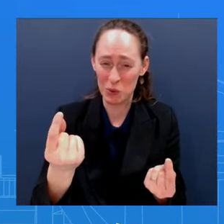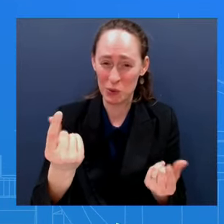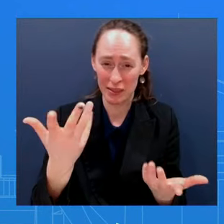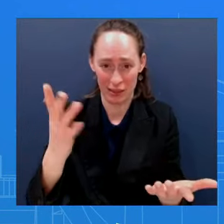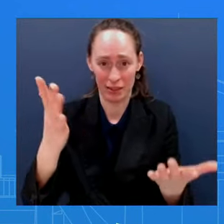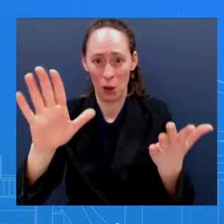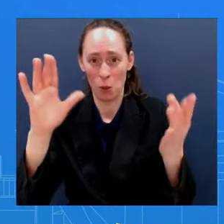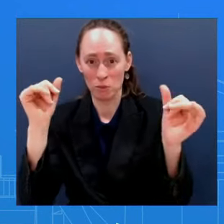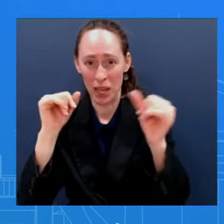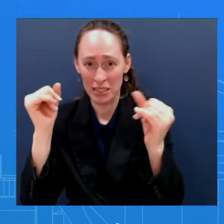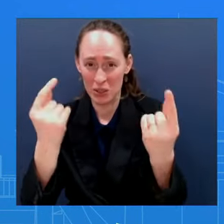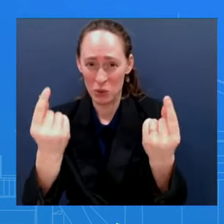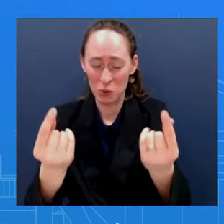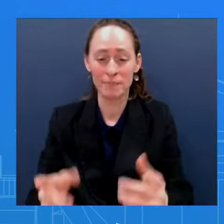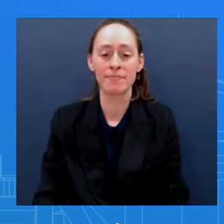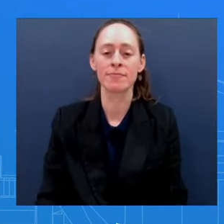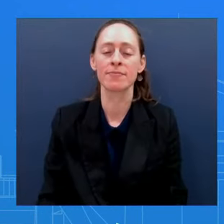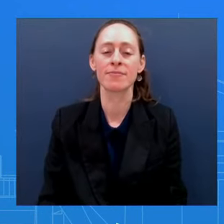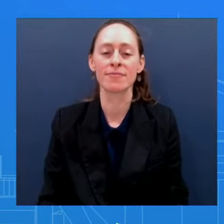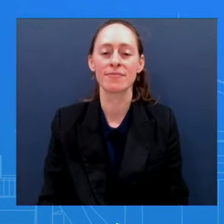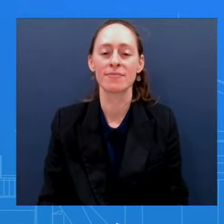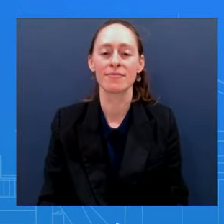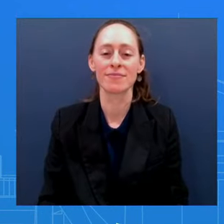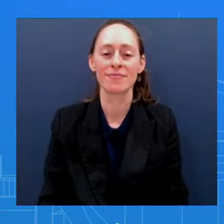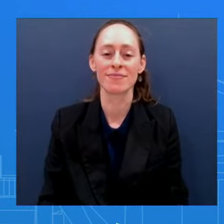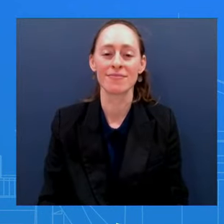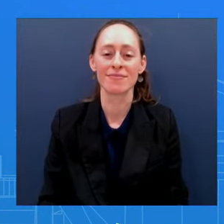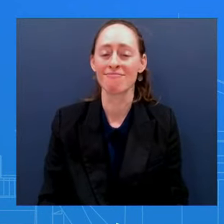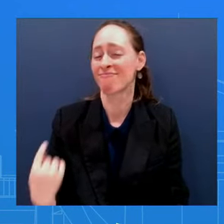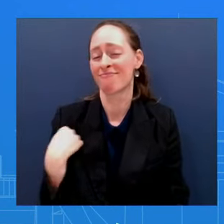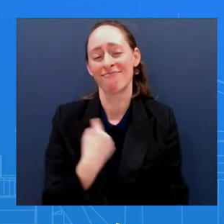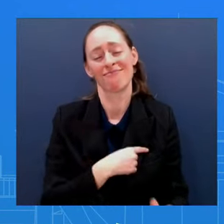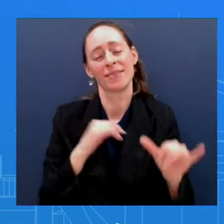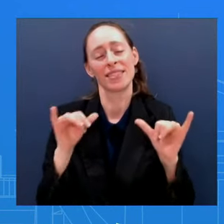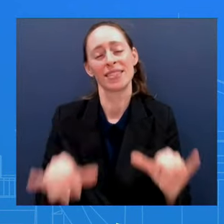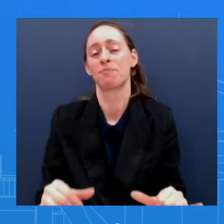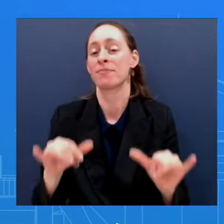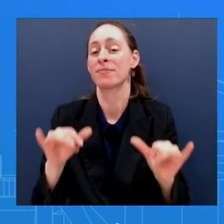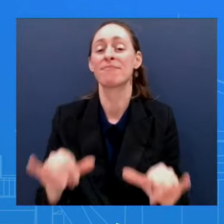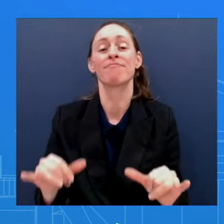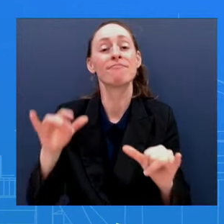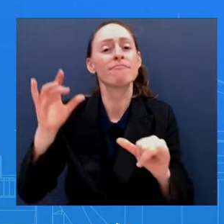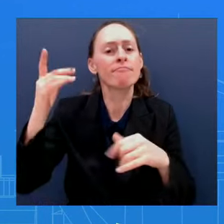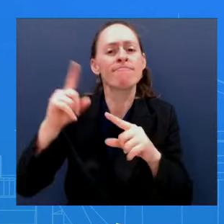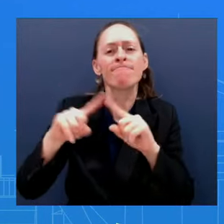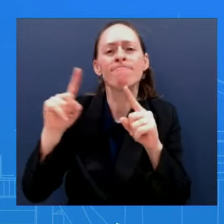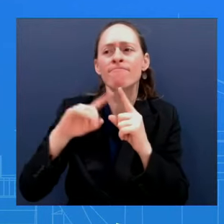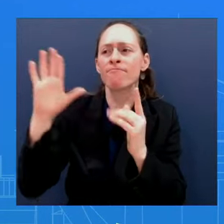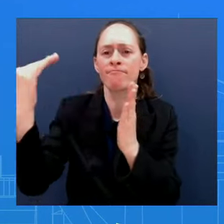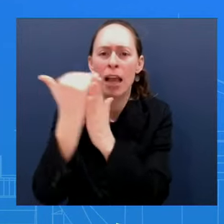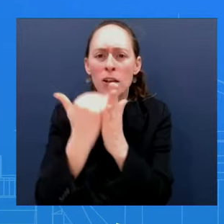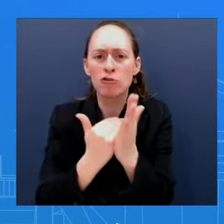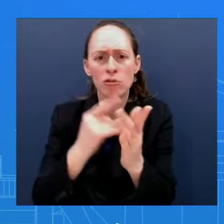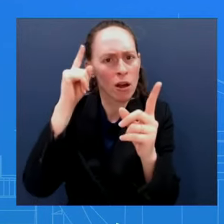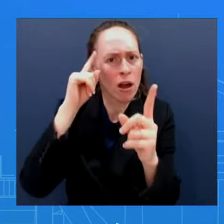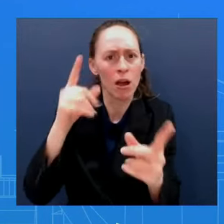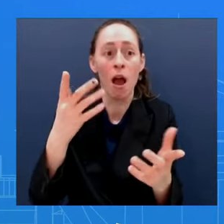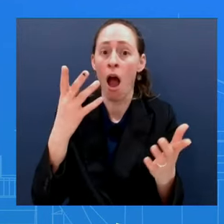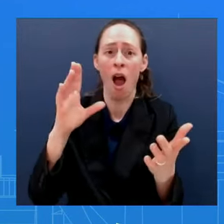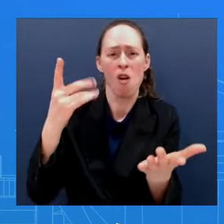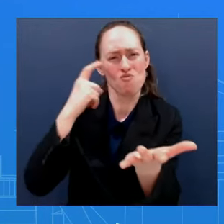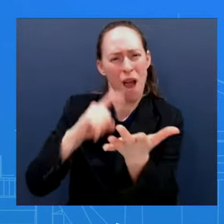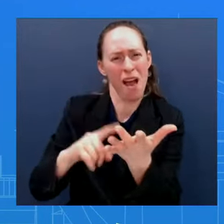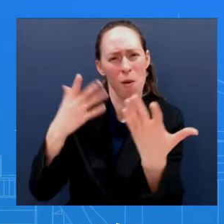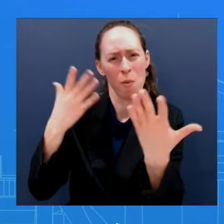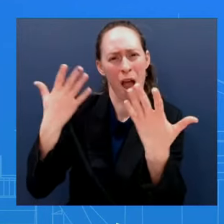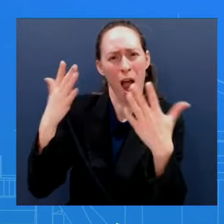What the President has been able to get done on behalf of the American people And look, I'll quote a